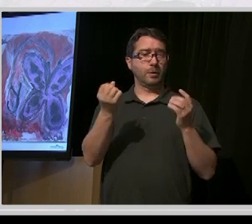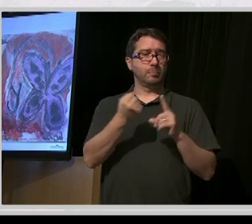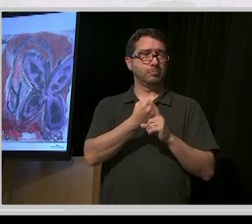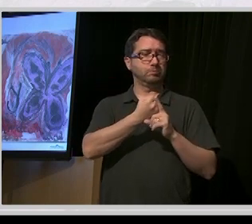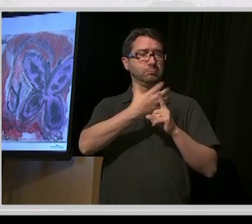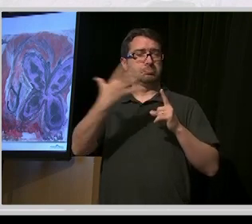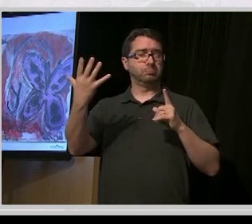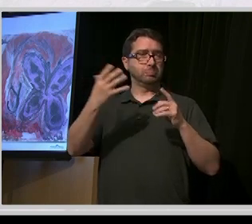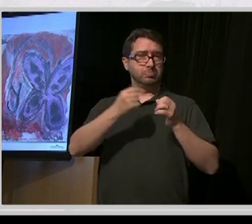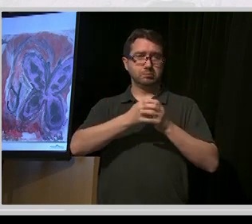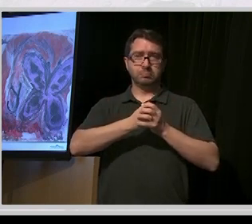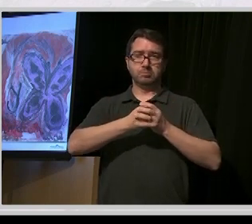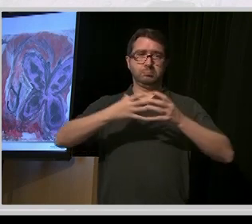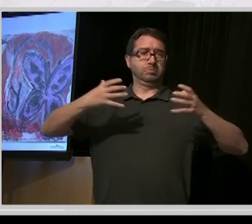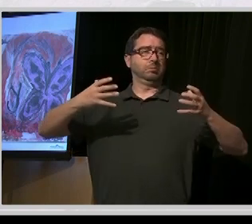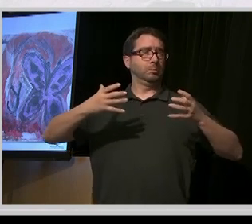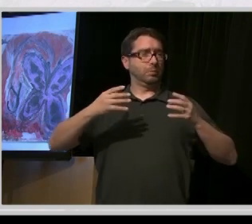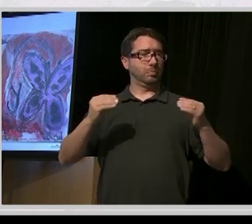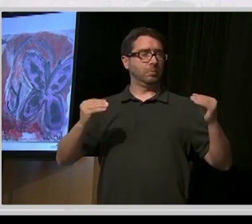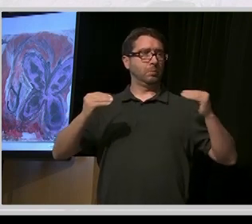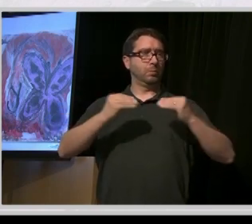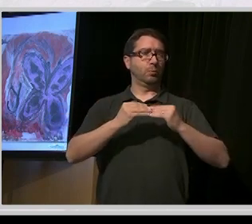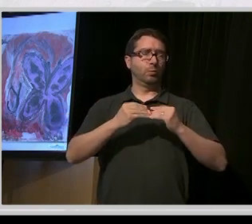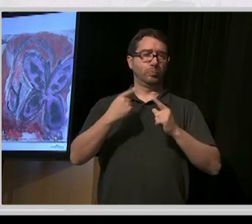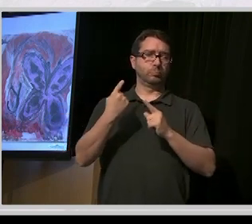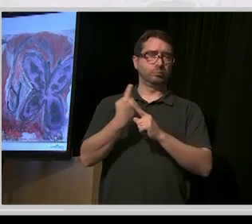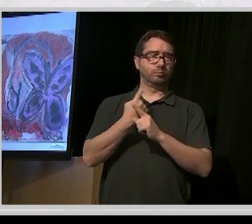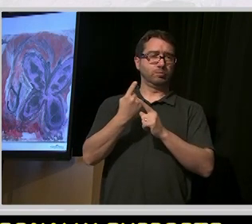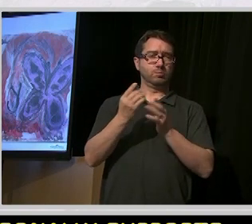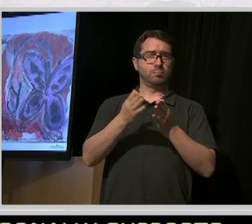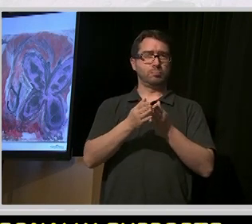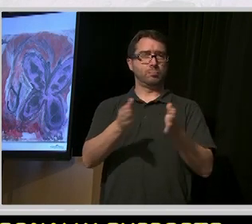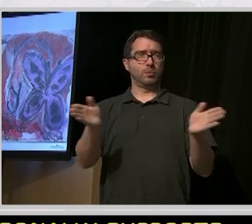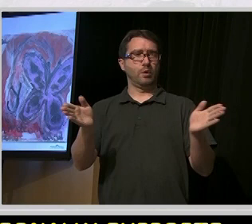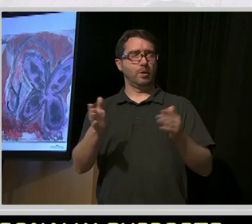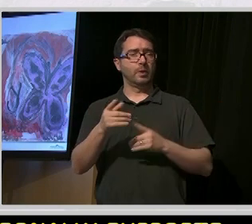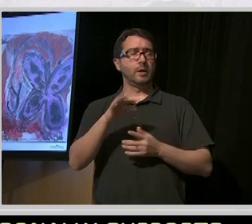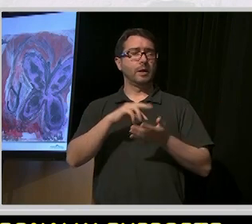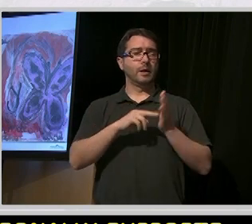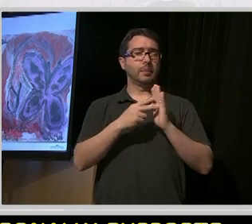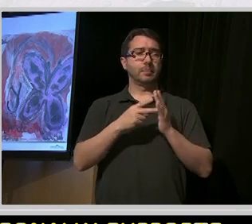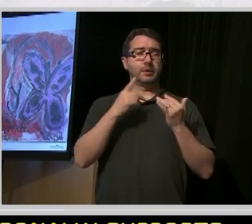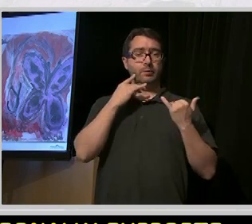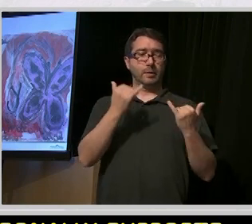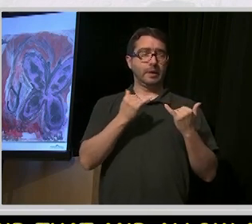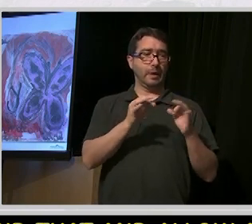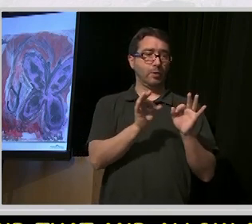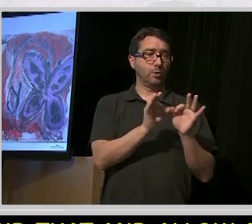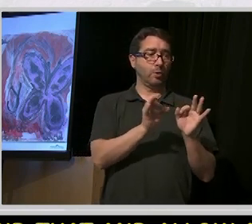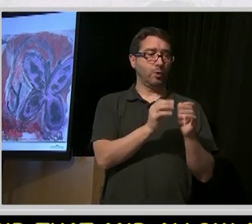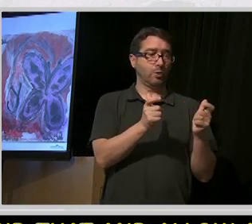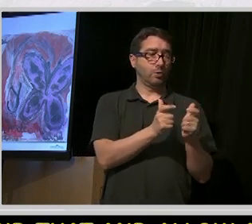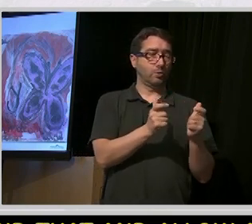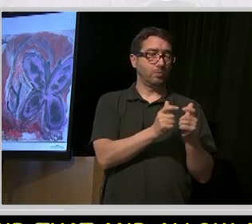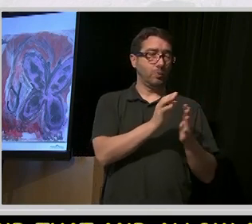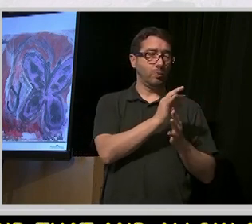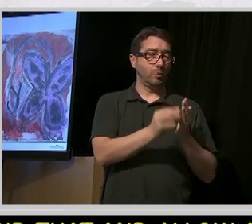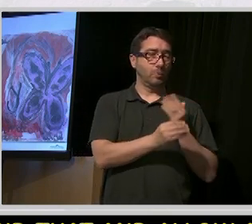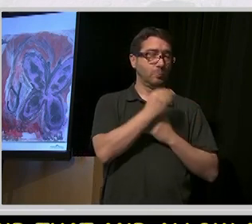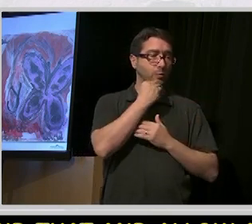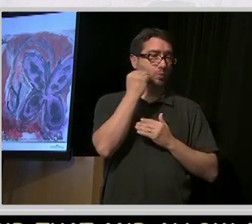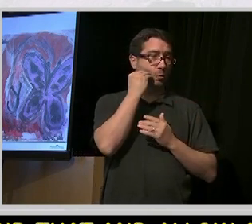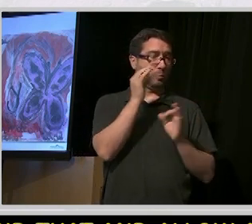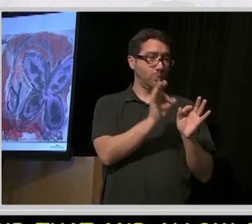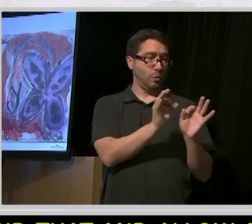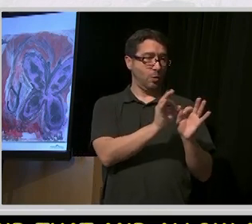broader array. We describe that as bridging the gap between the cost of a small option home and what is